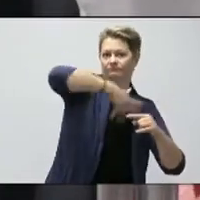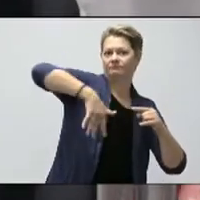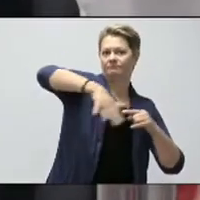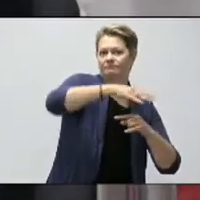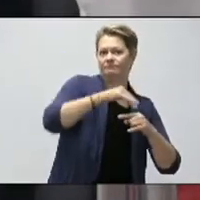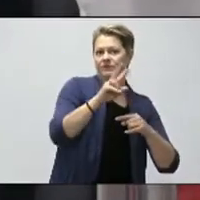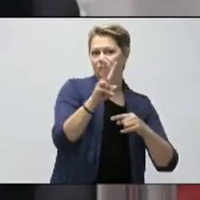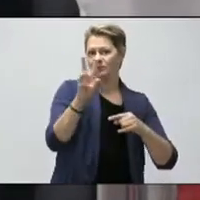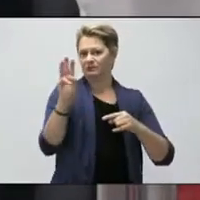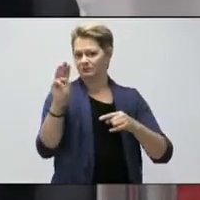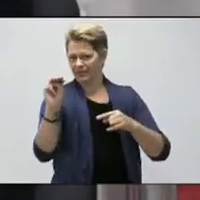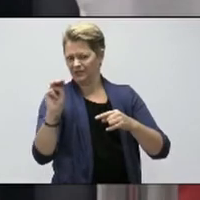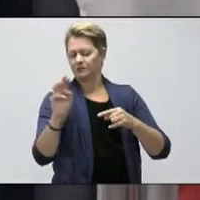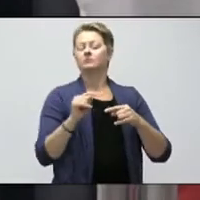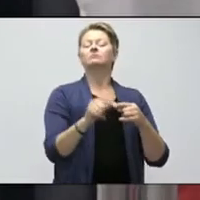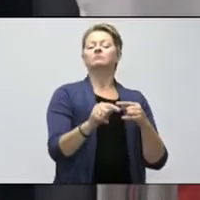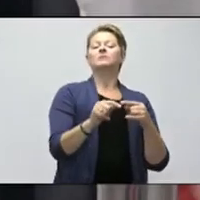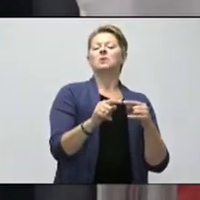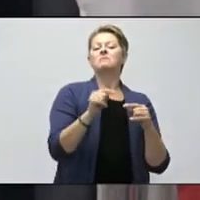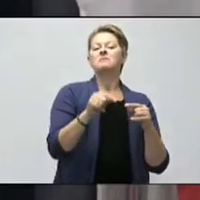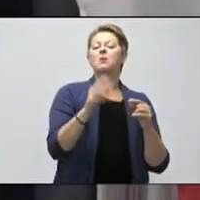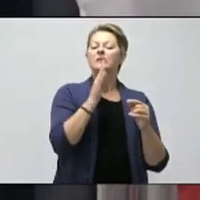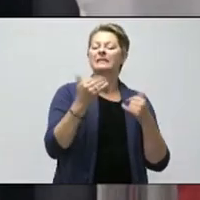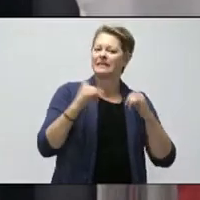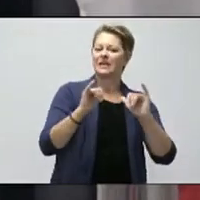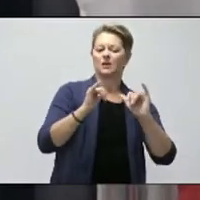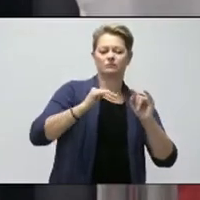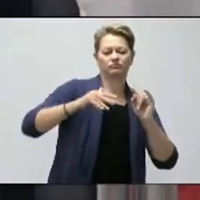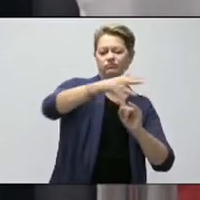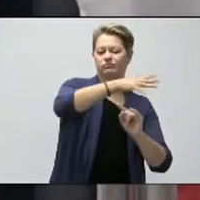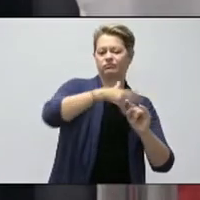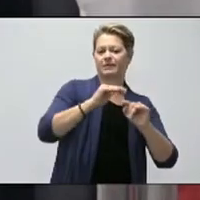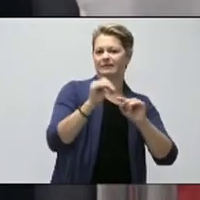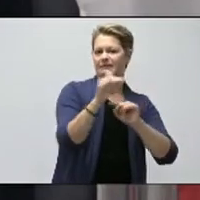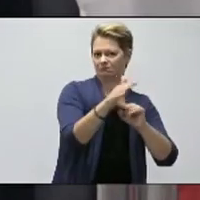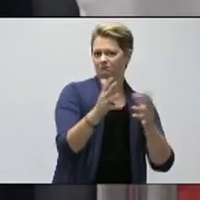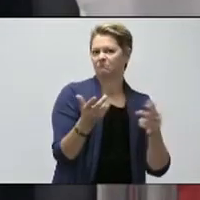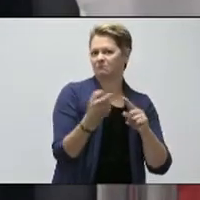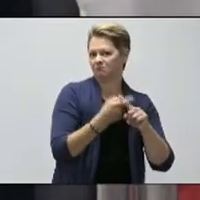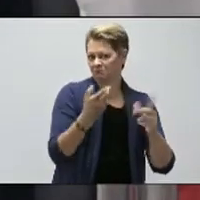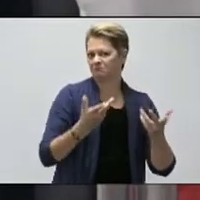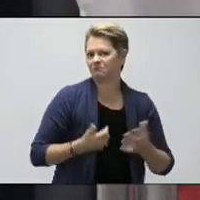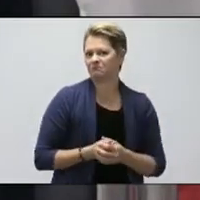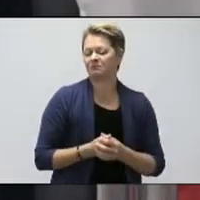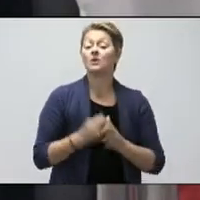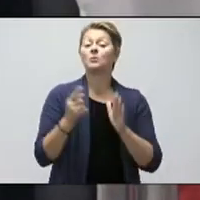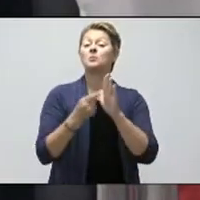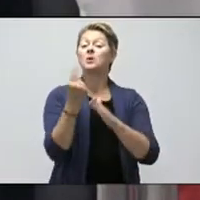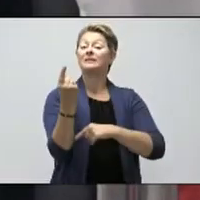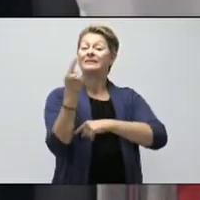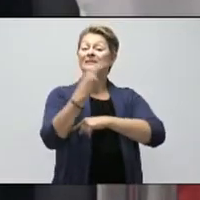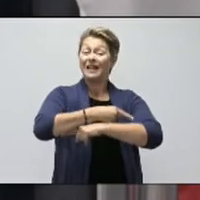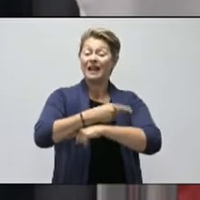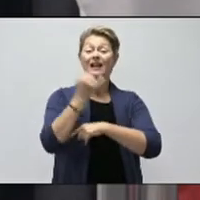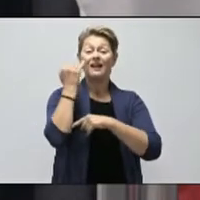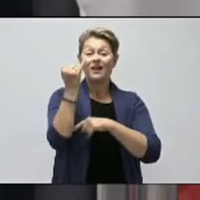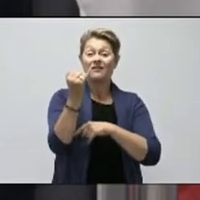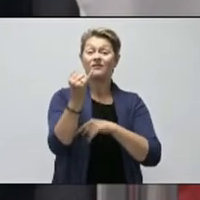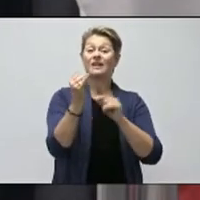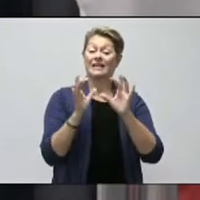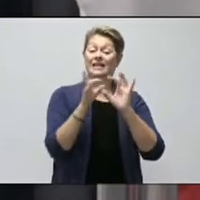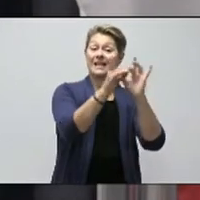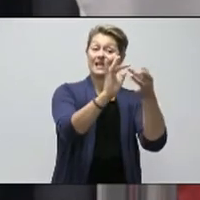data, keep that off. As long as you connect to Wi-Fi or data, we'd recommend once a day, then you're fine. And so